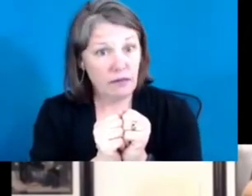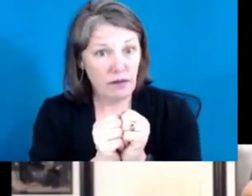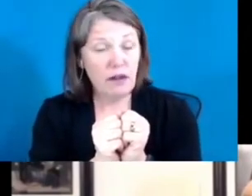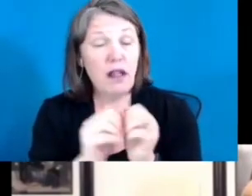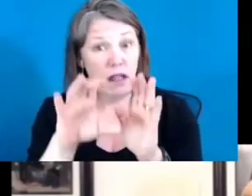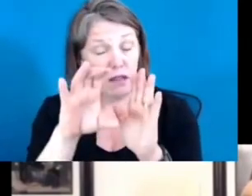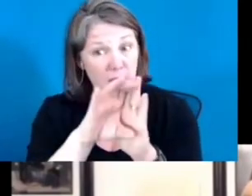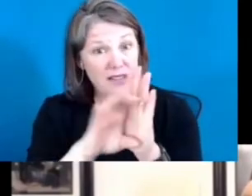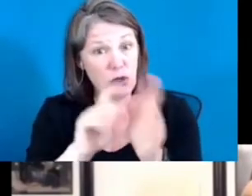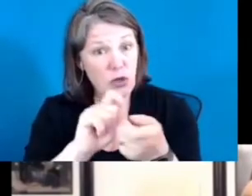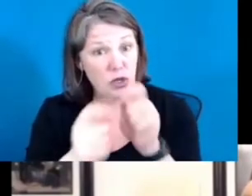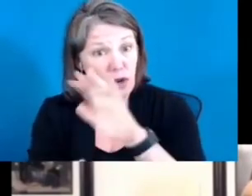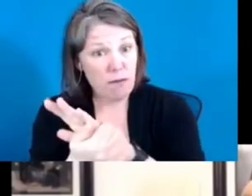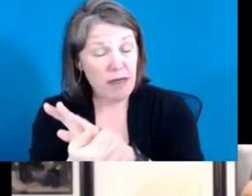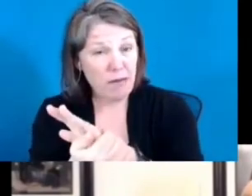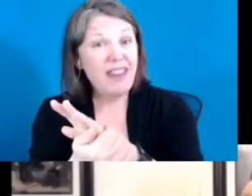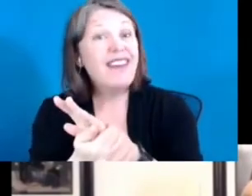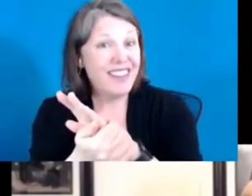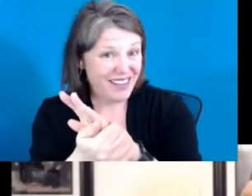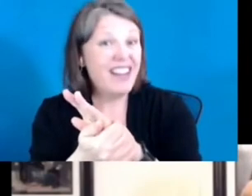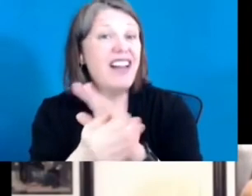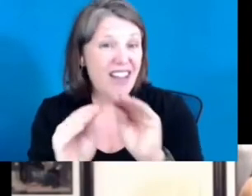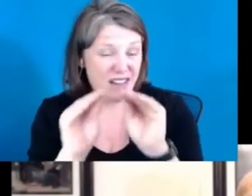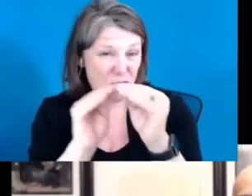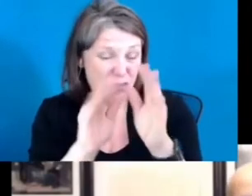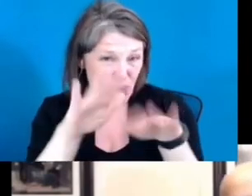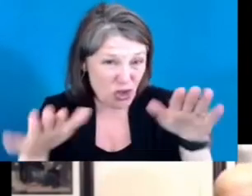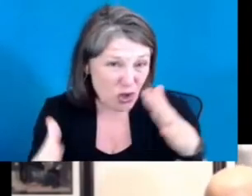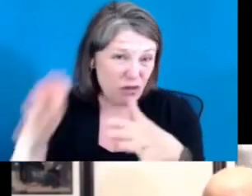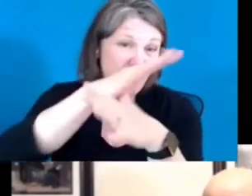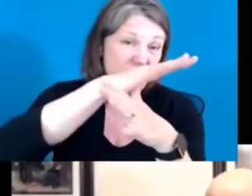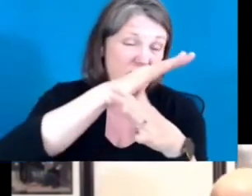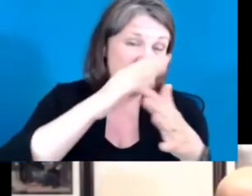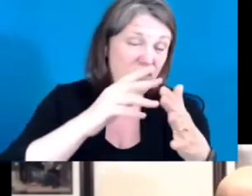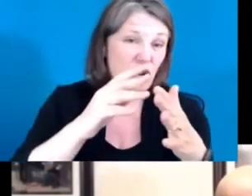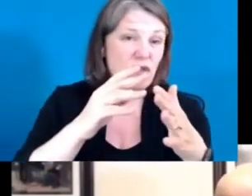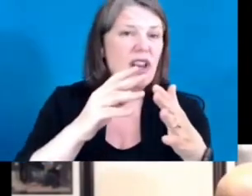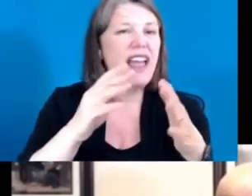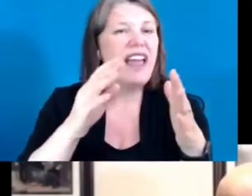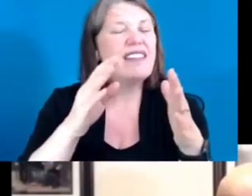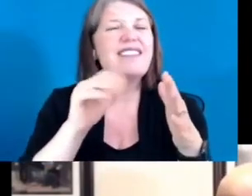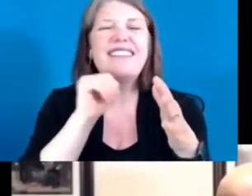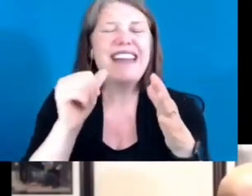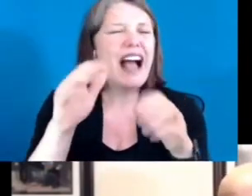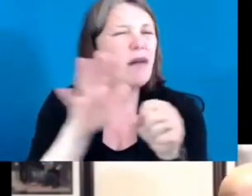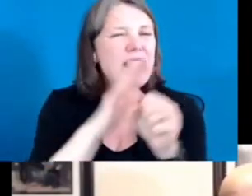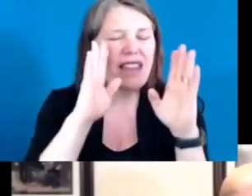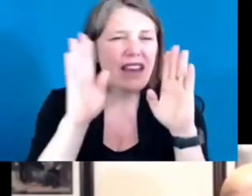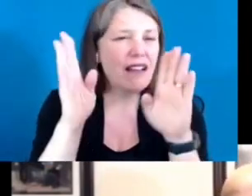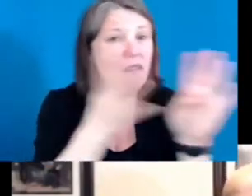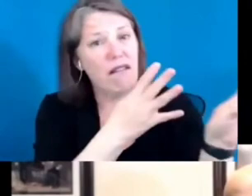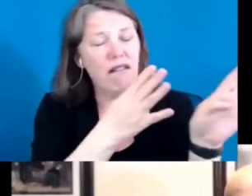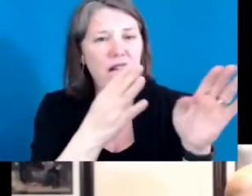entirely away from the system and funding of that system, but putting